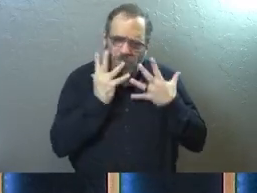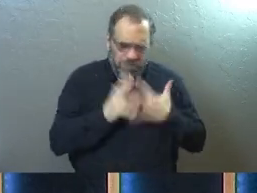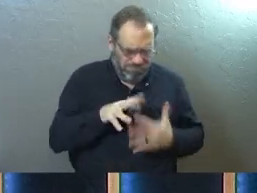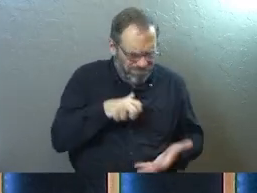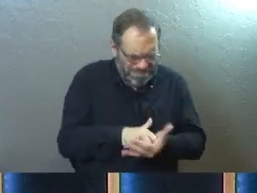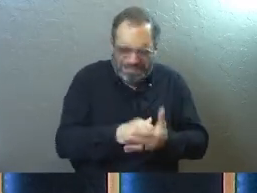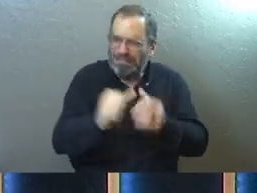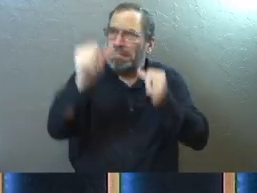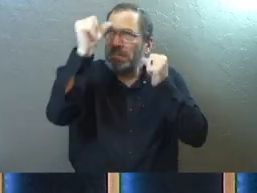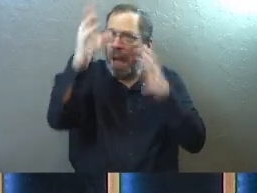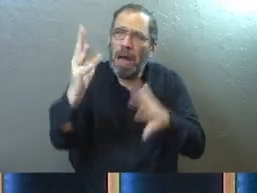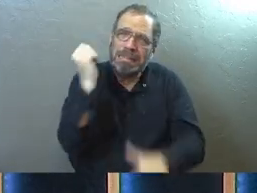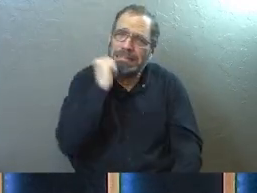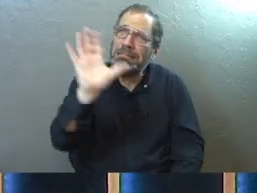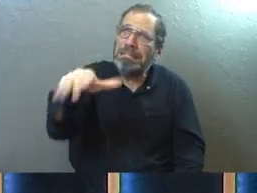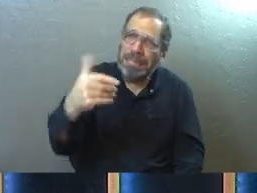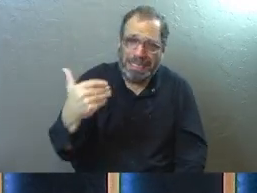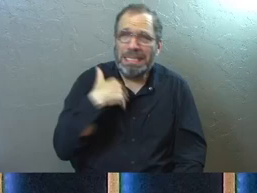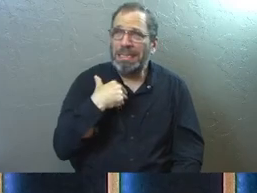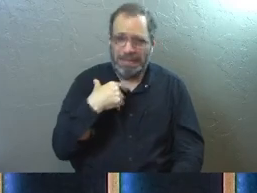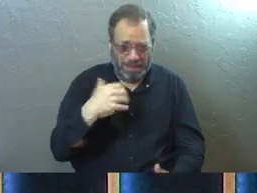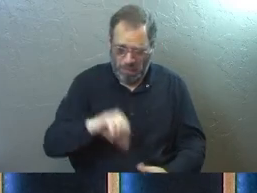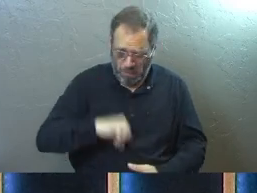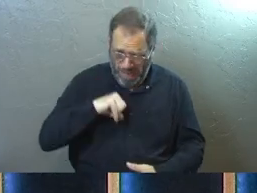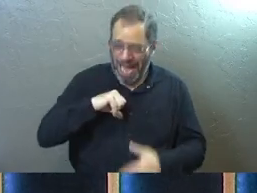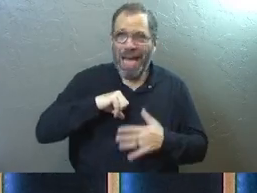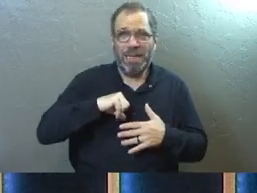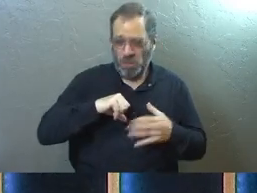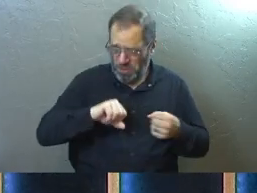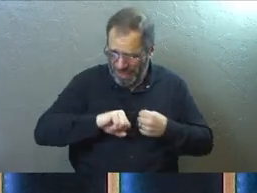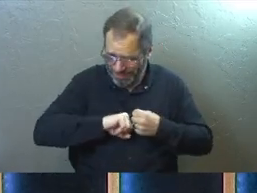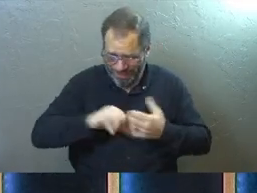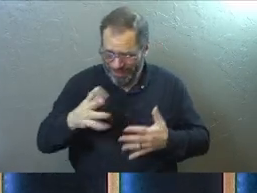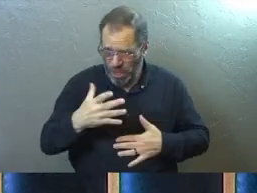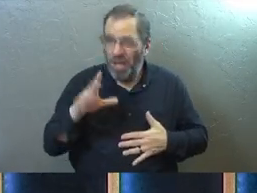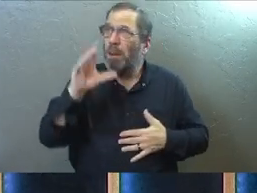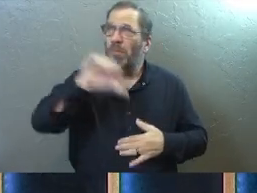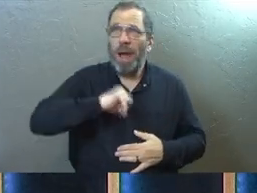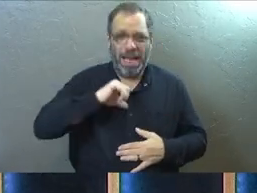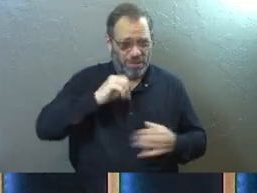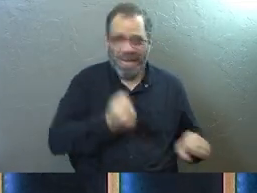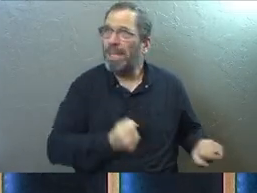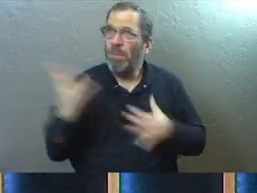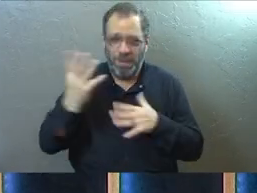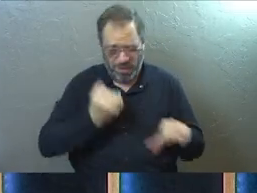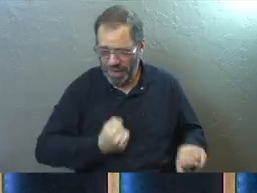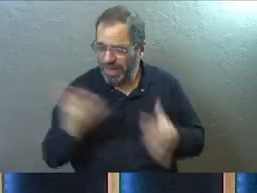And I started praying to God every day, God, like you got to remove pride from me. This is crazy.